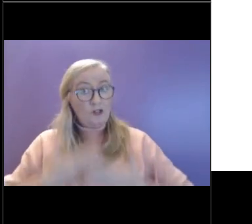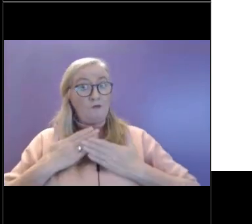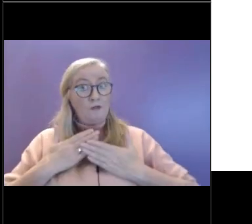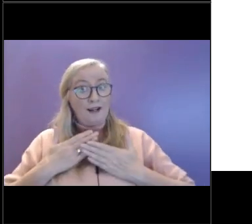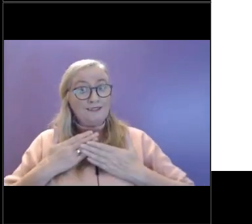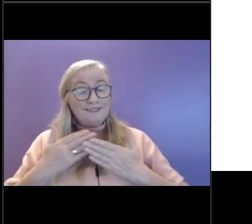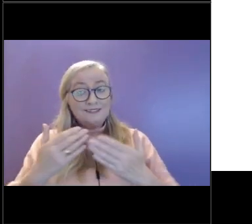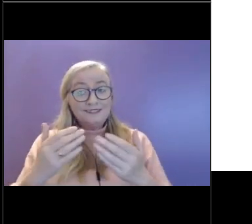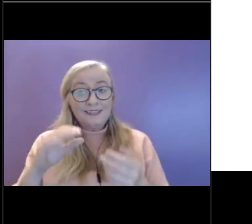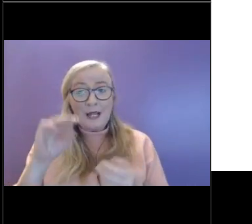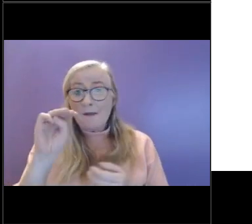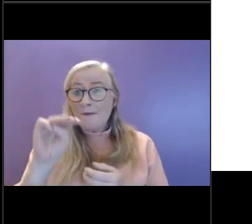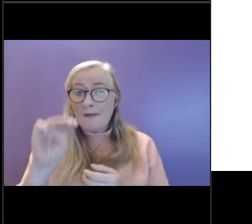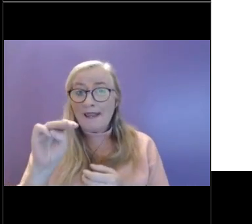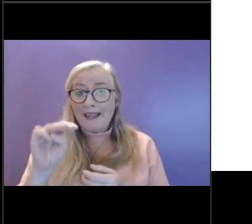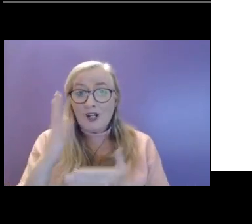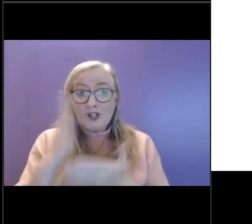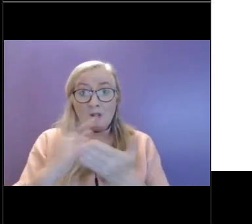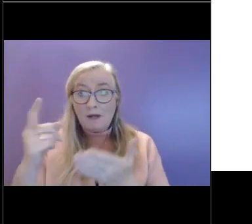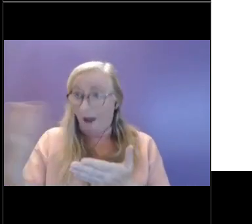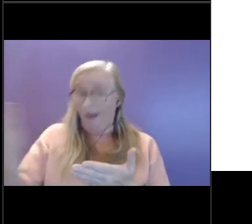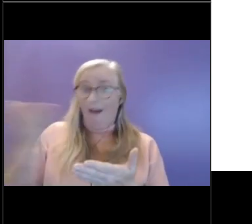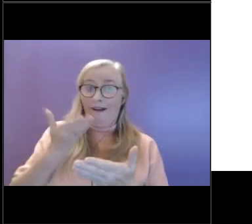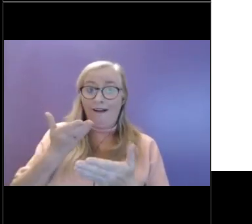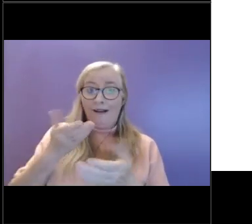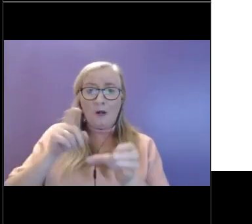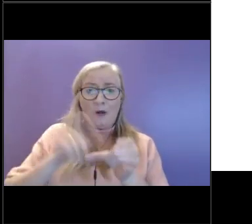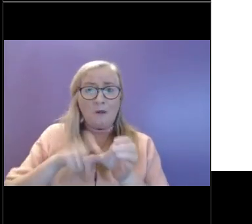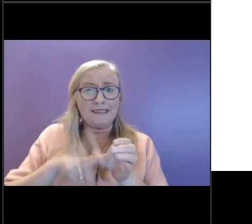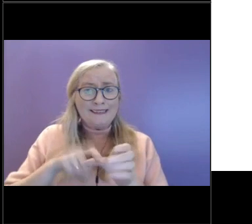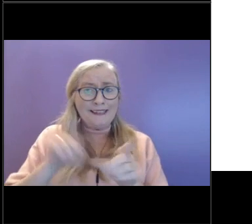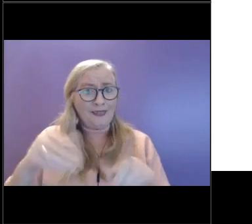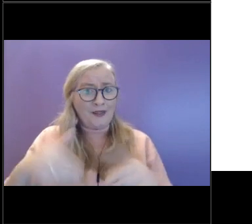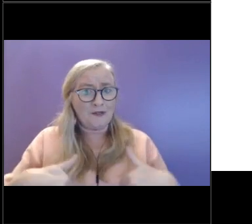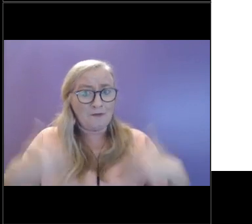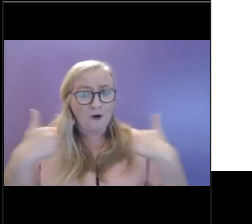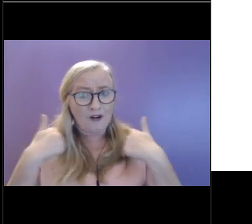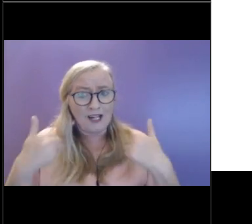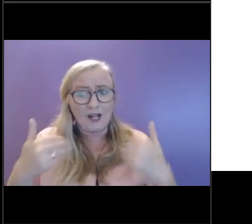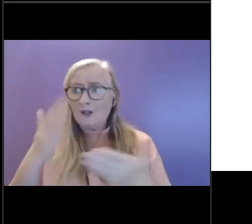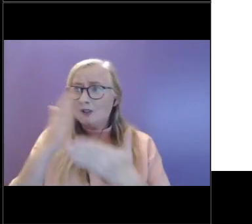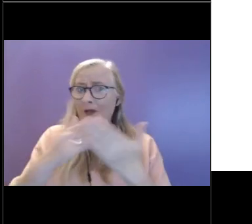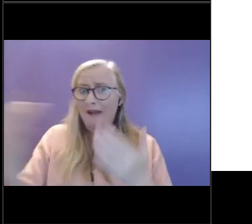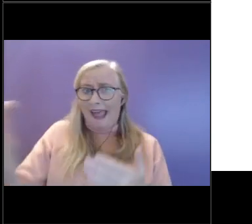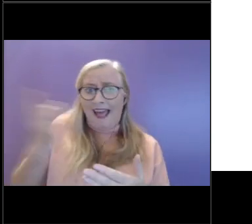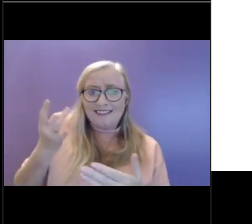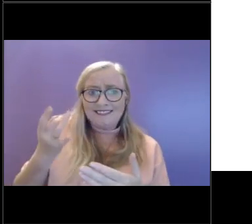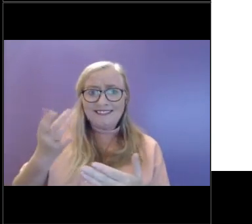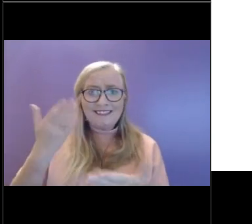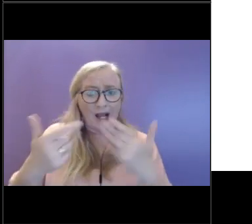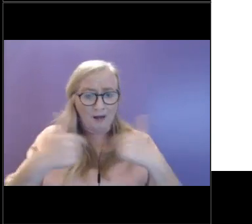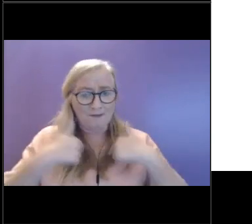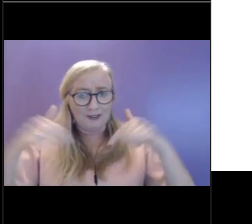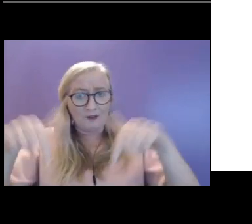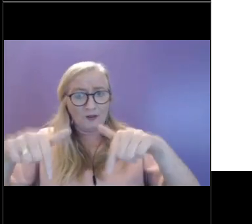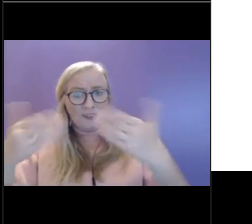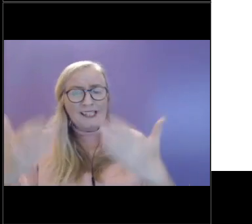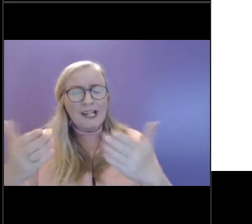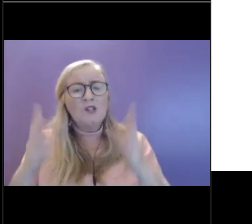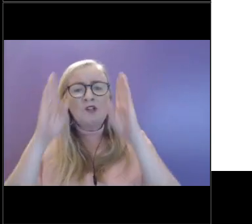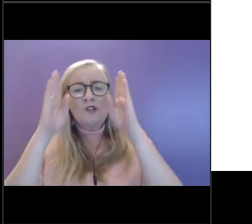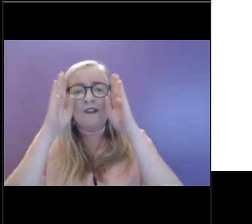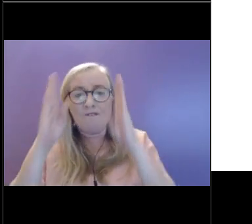somebody, you know, made you a cup of tea out of the blue this morning or asked you how you were. And so we're really trying to focus here on